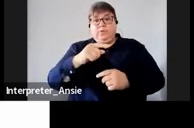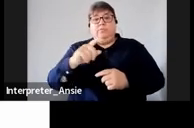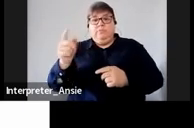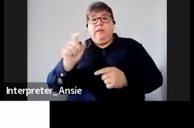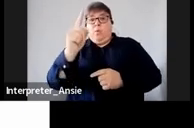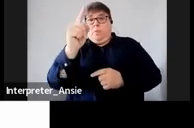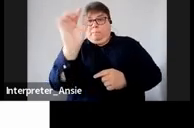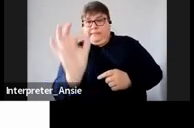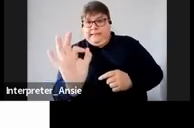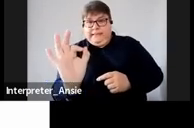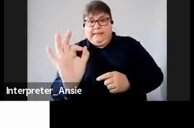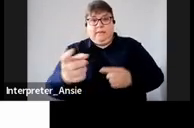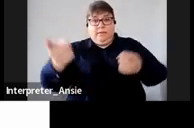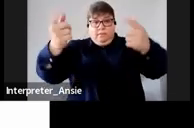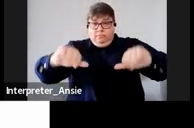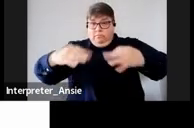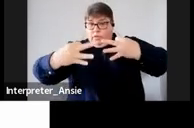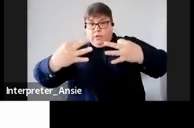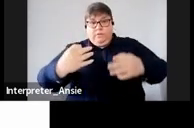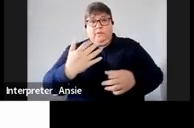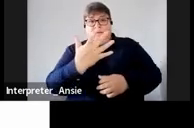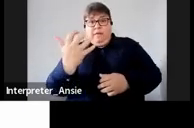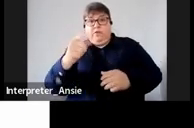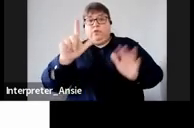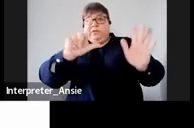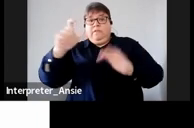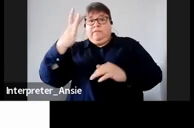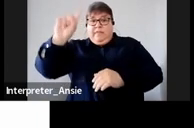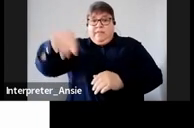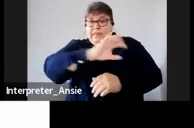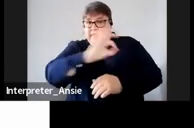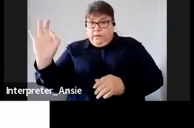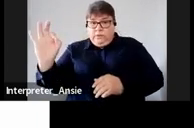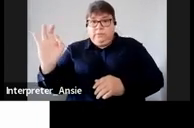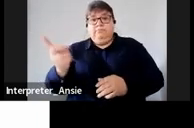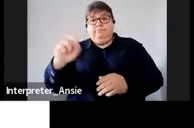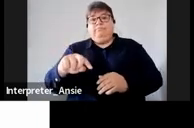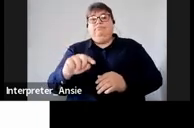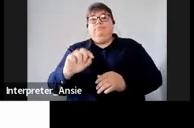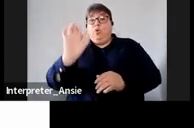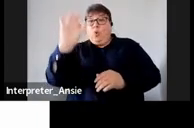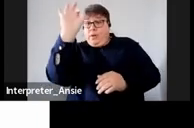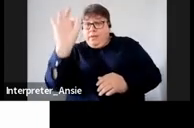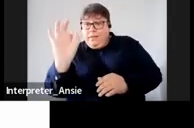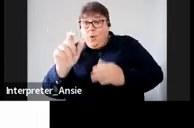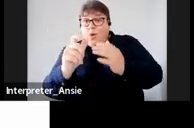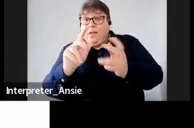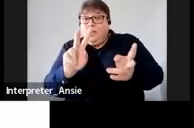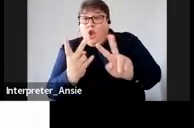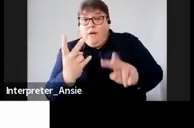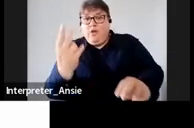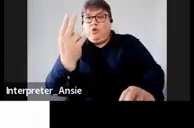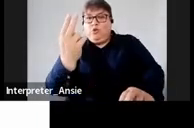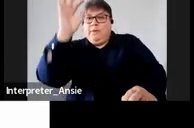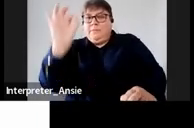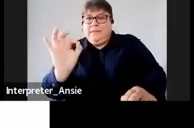500 and 1 to 750 000 your taxable turnover it will be at 2%